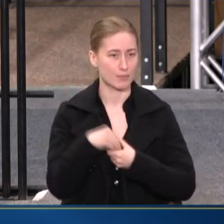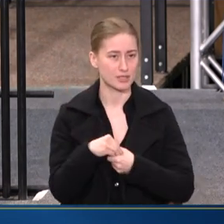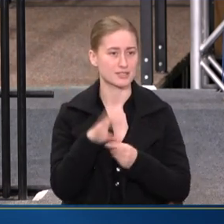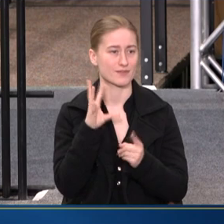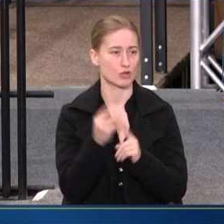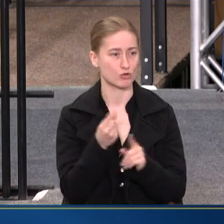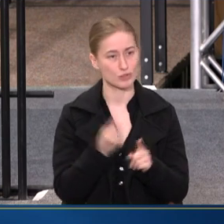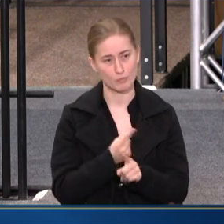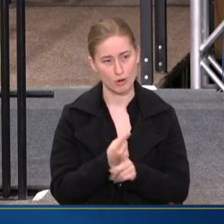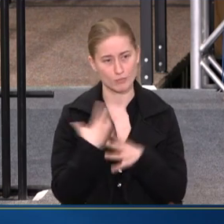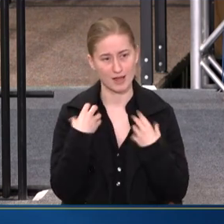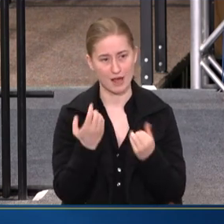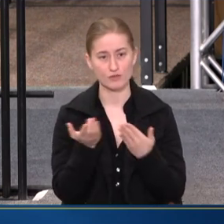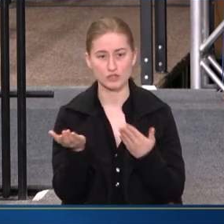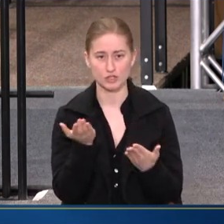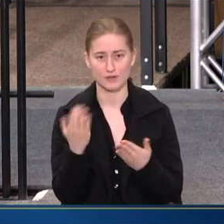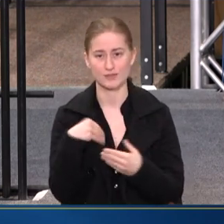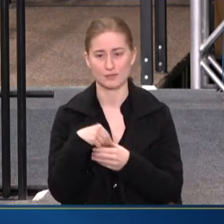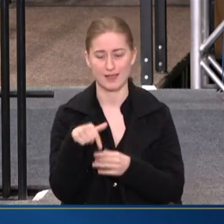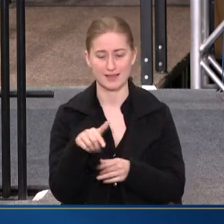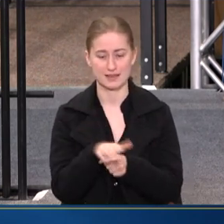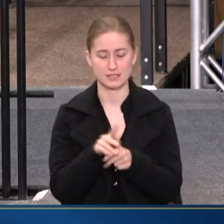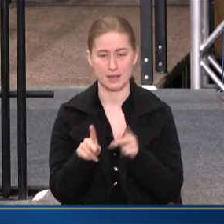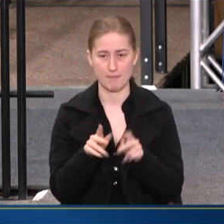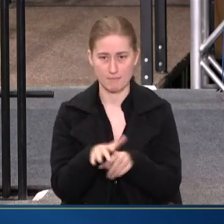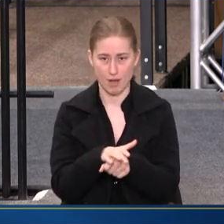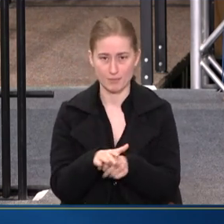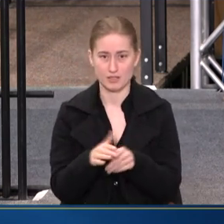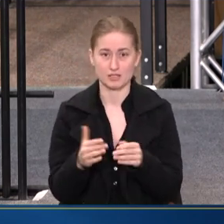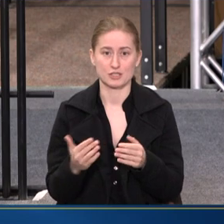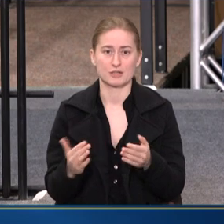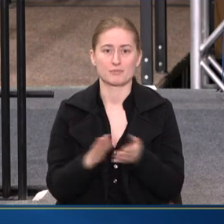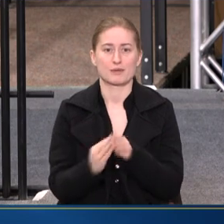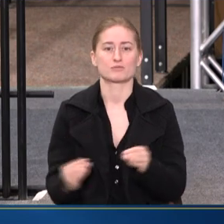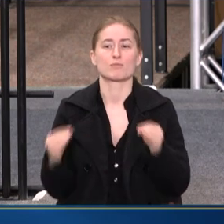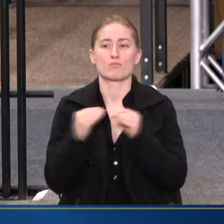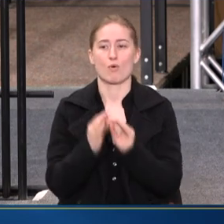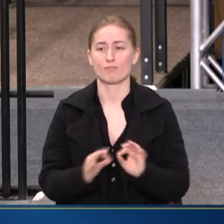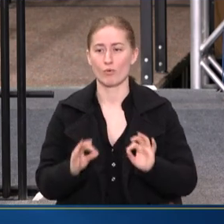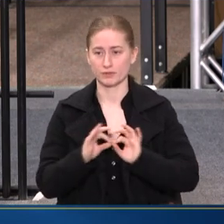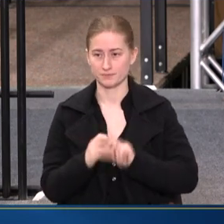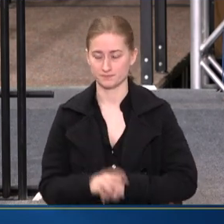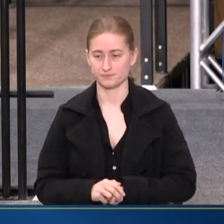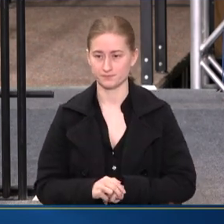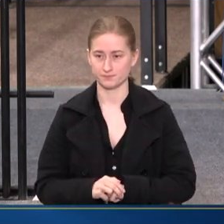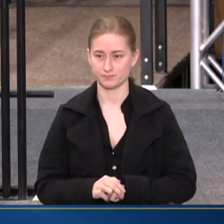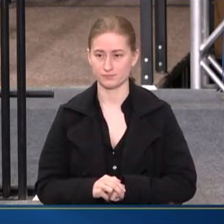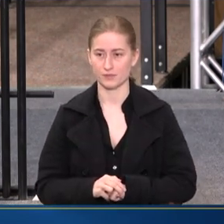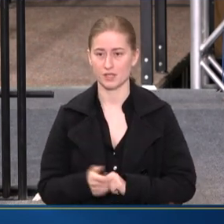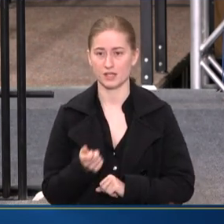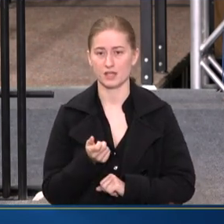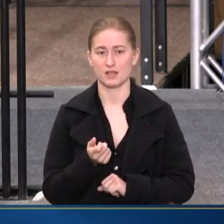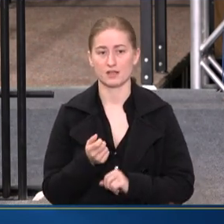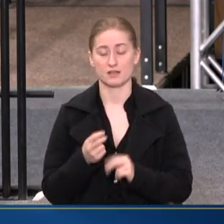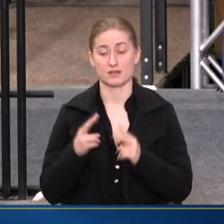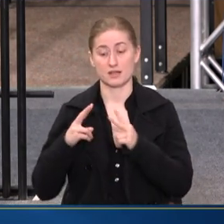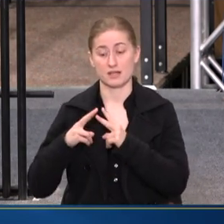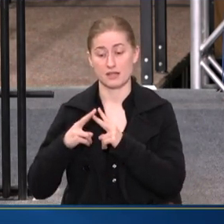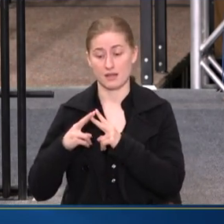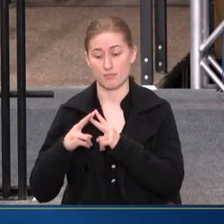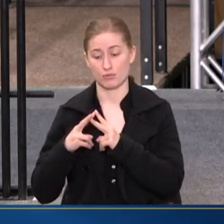CULTURALLY APPROPRIATE HEALTH SERVICES WITHIN THIS POPULATION BECOMES EVEN MORE IMPORTANT. COUPLED WITH